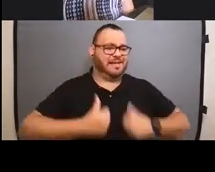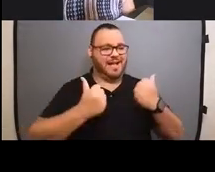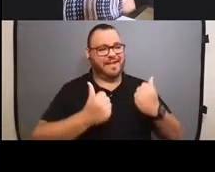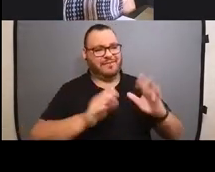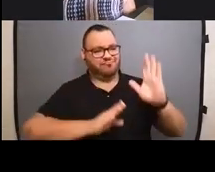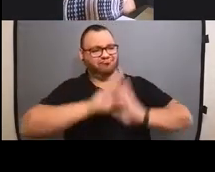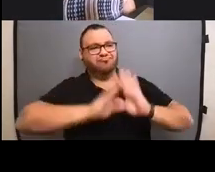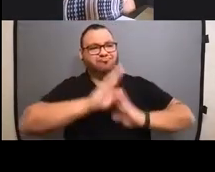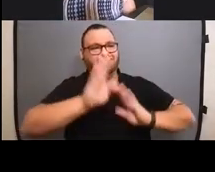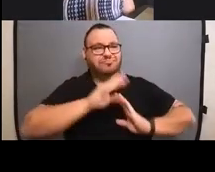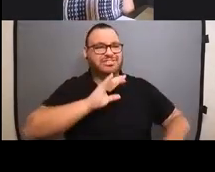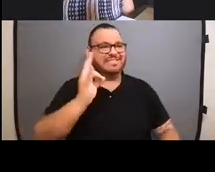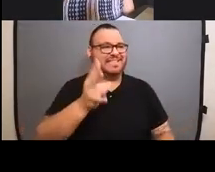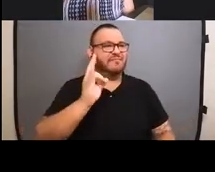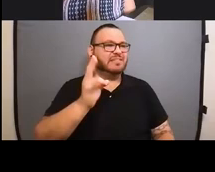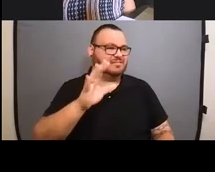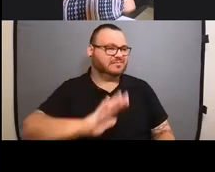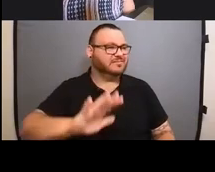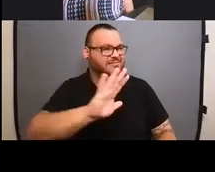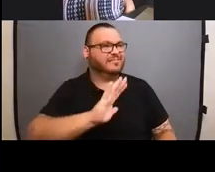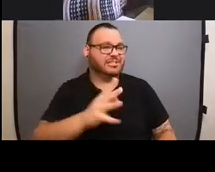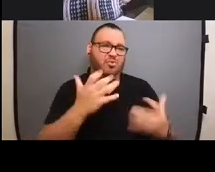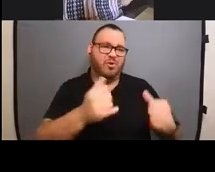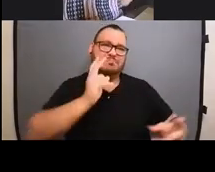and wants to be visible to other young.